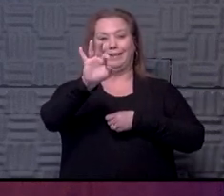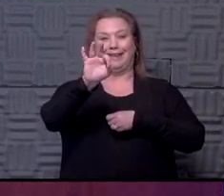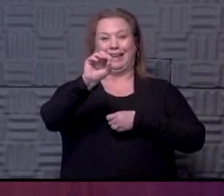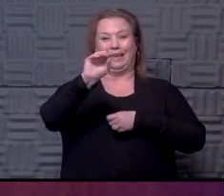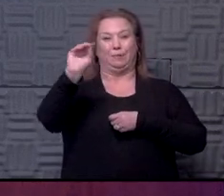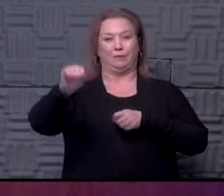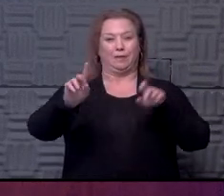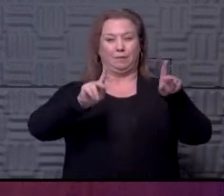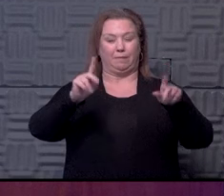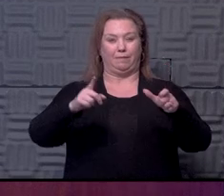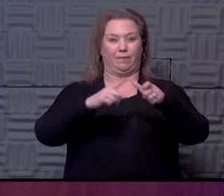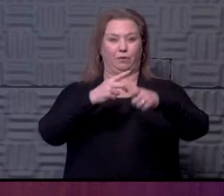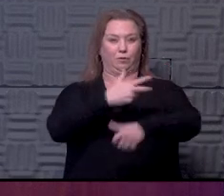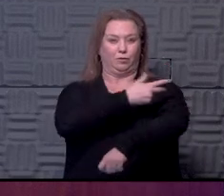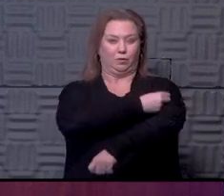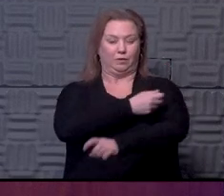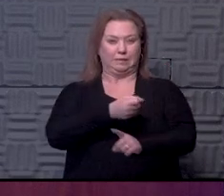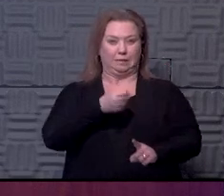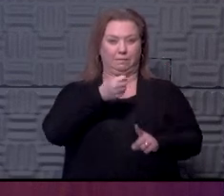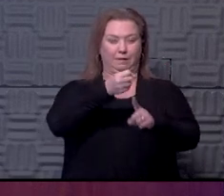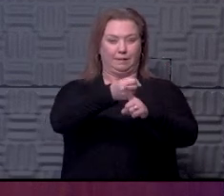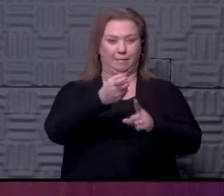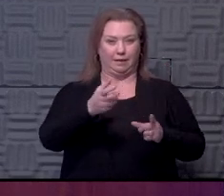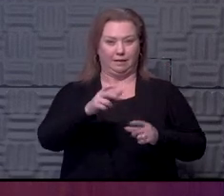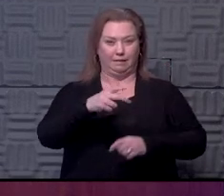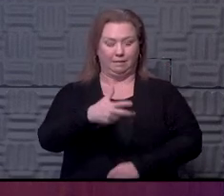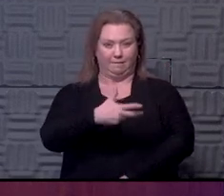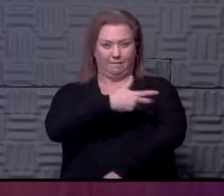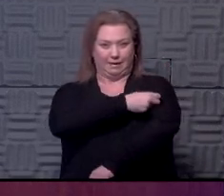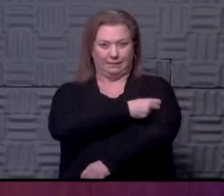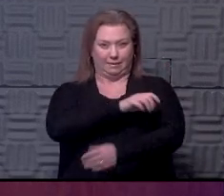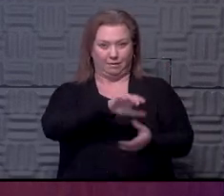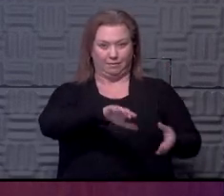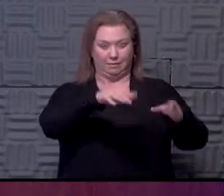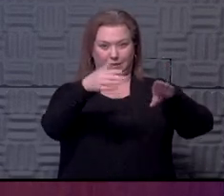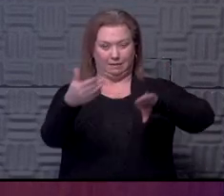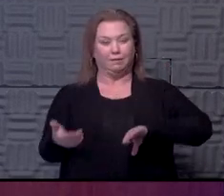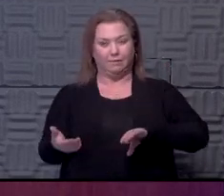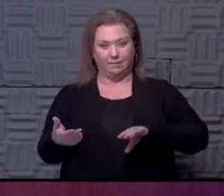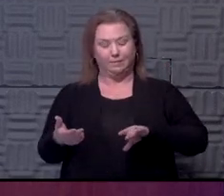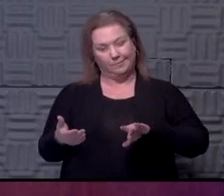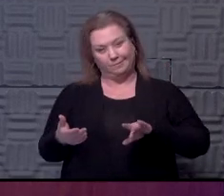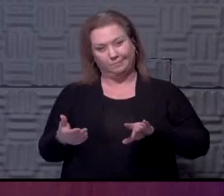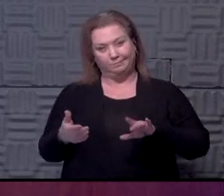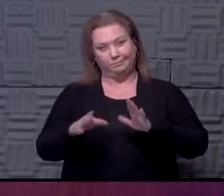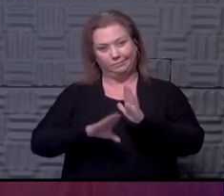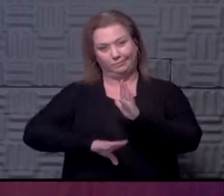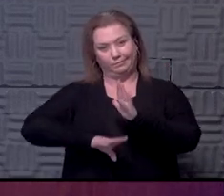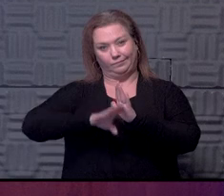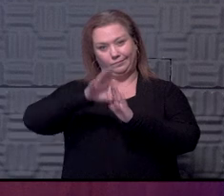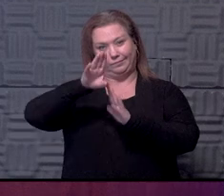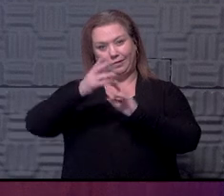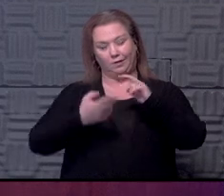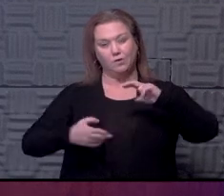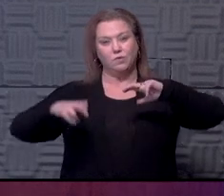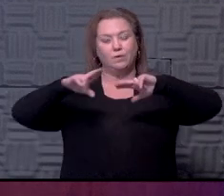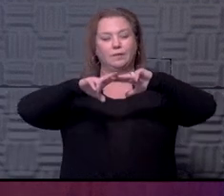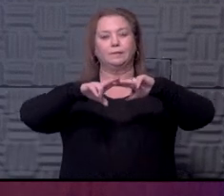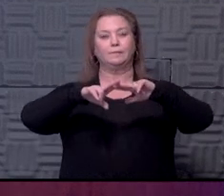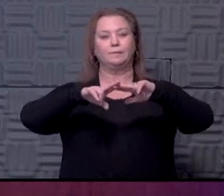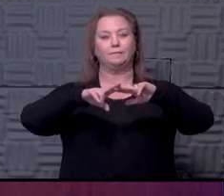which means the impact of vaccine on deaths is going to sort of ramp up over a long period.